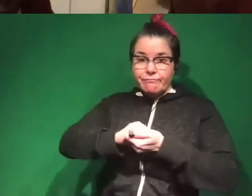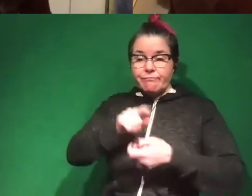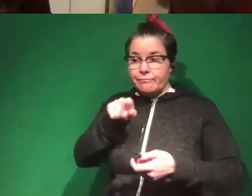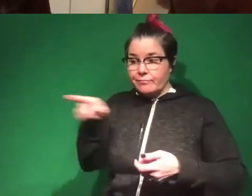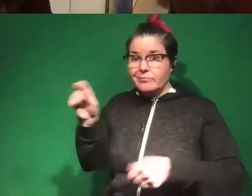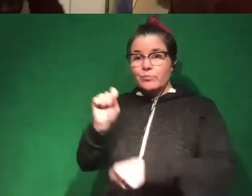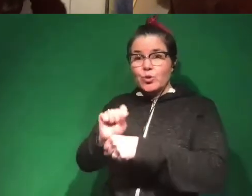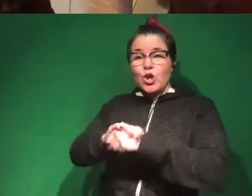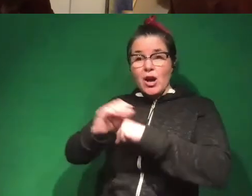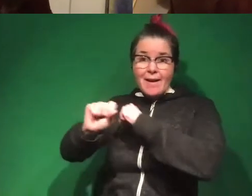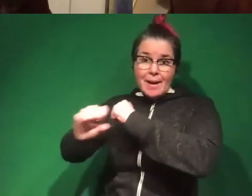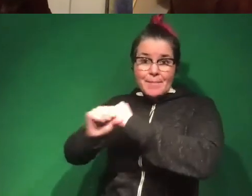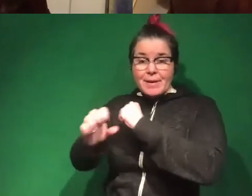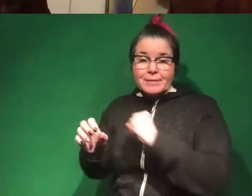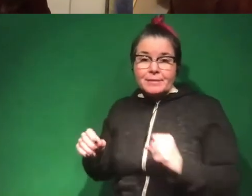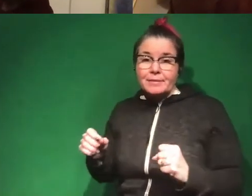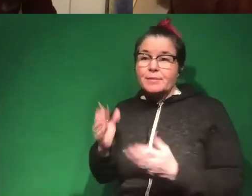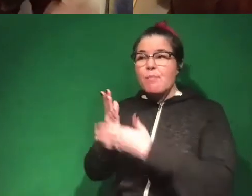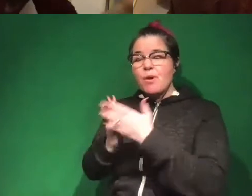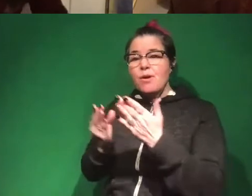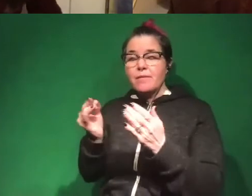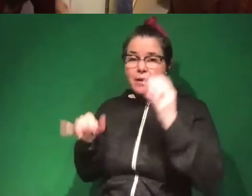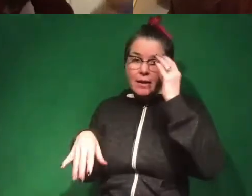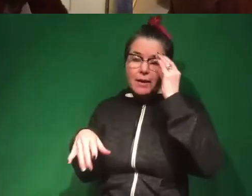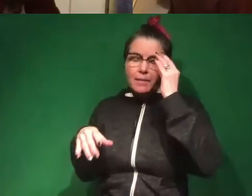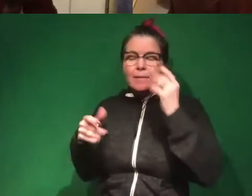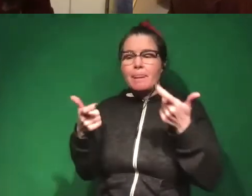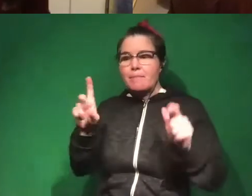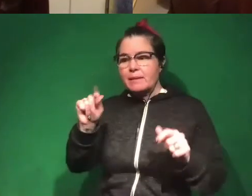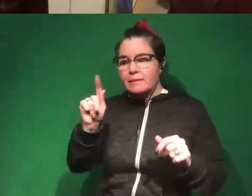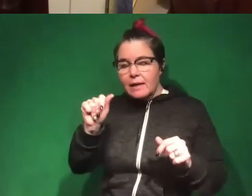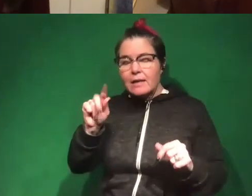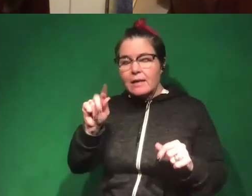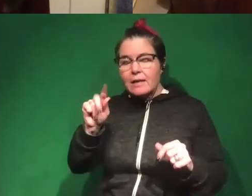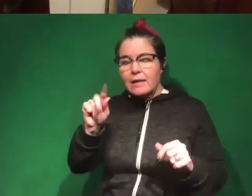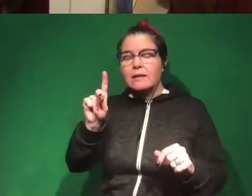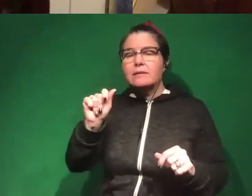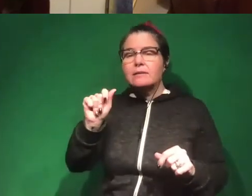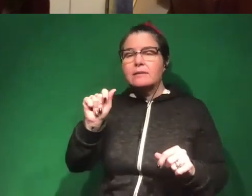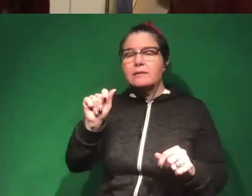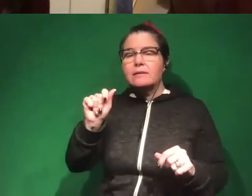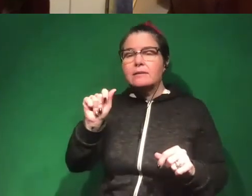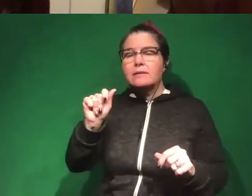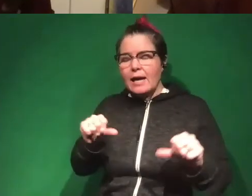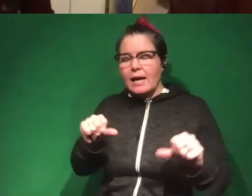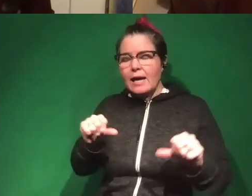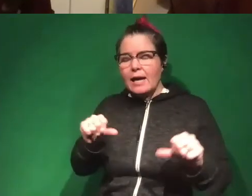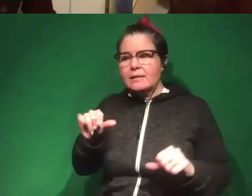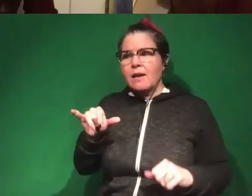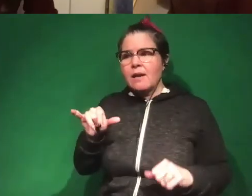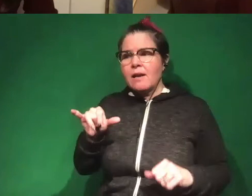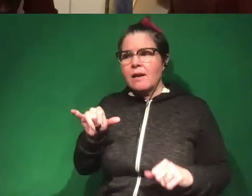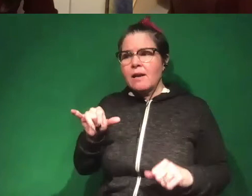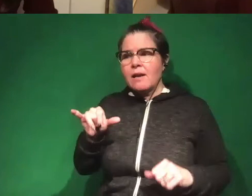working on campaigns. And part of that is the rise of big data, data science, and just this realization that we can learn so